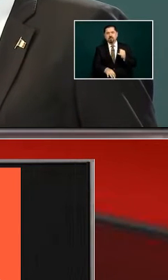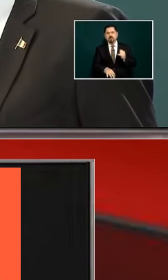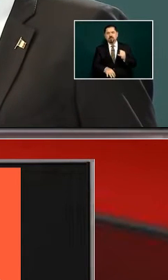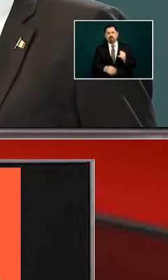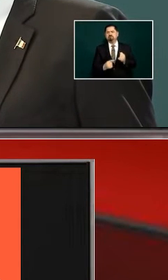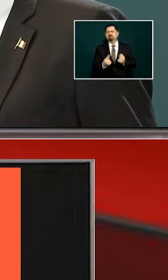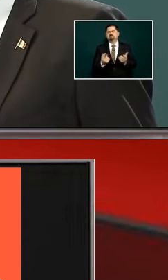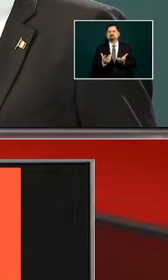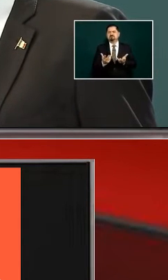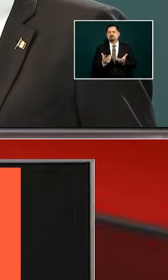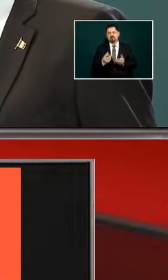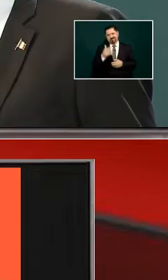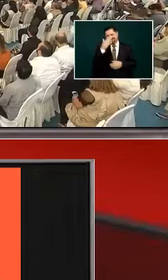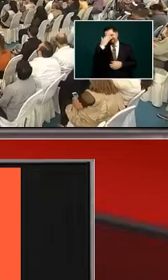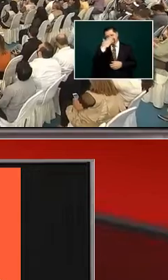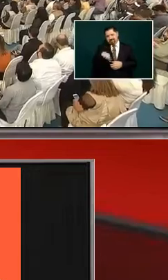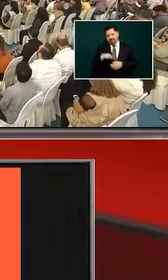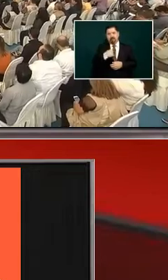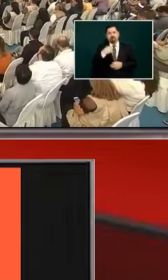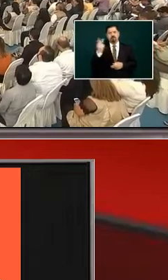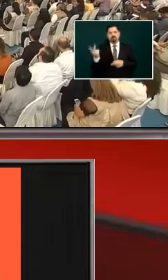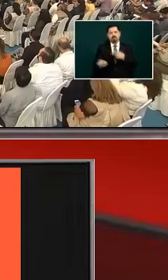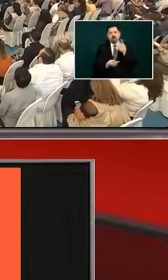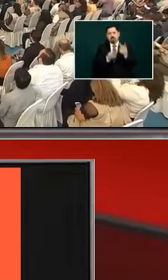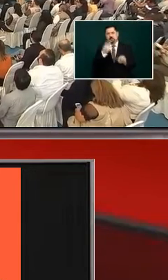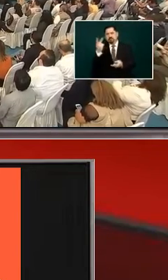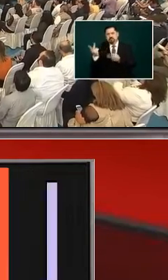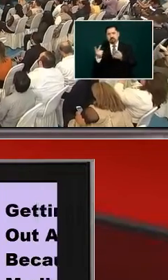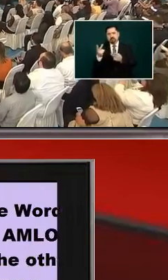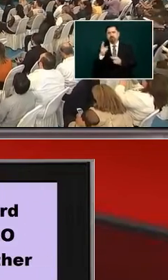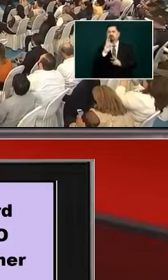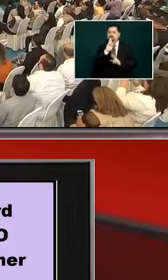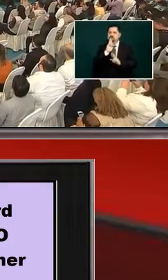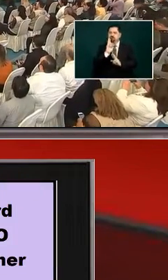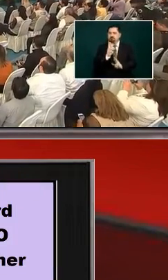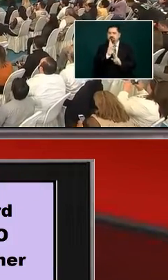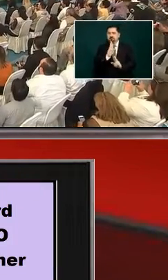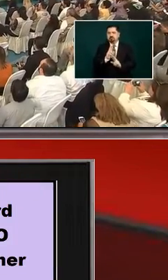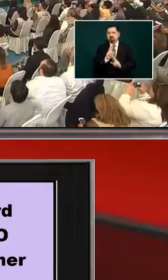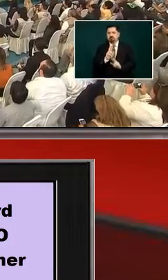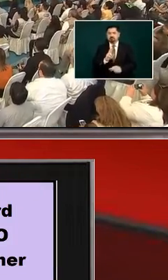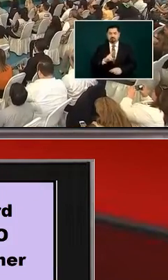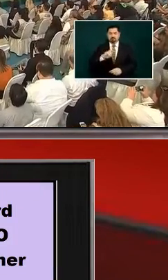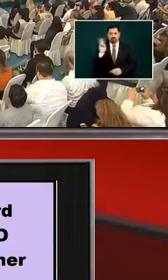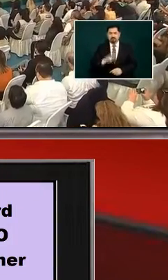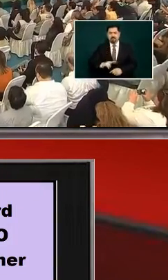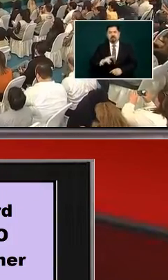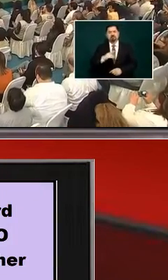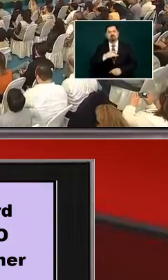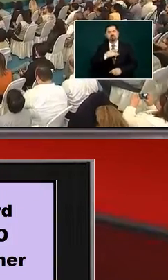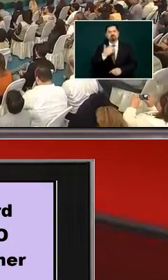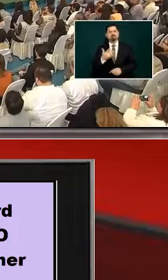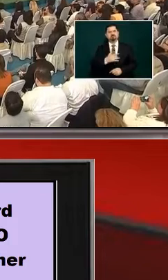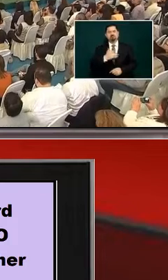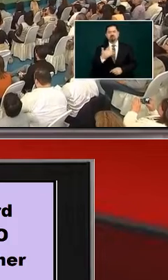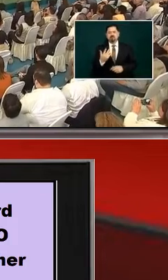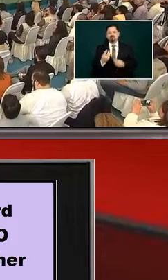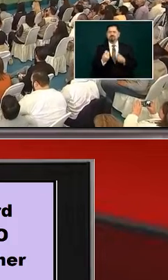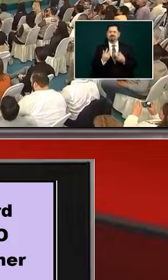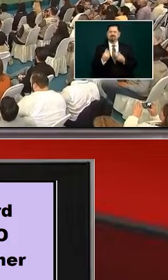we opened the session of this and answers it makes us very happy